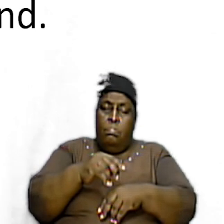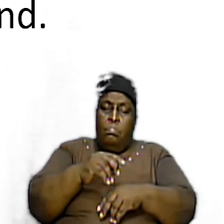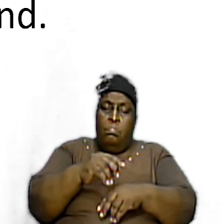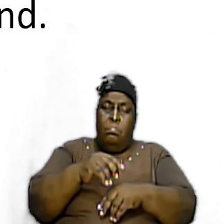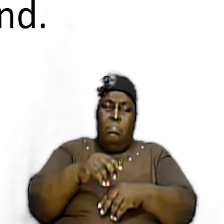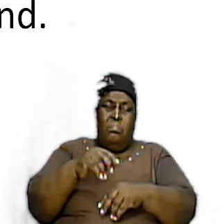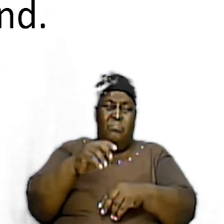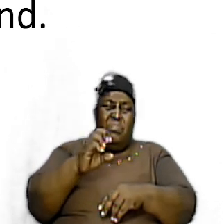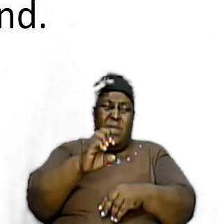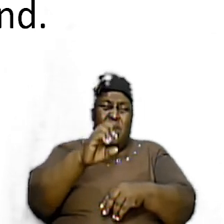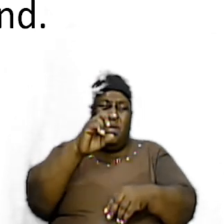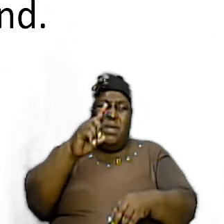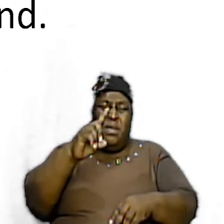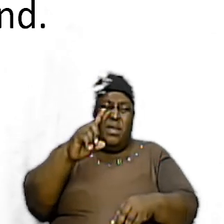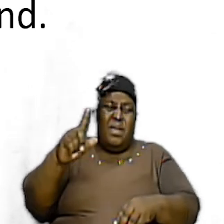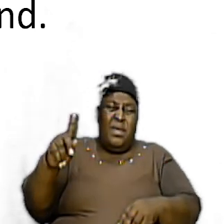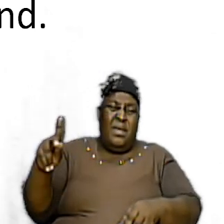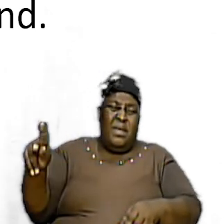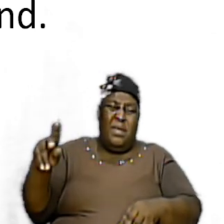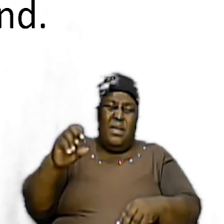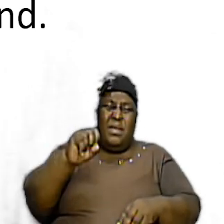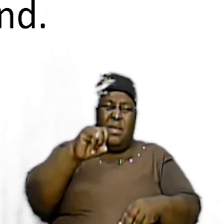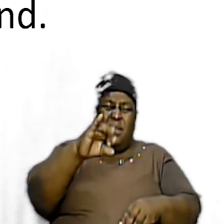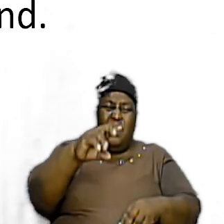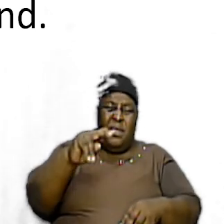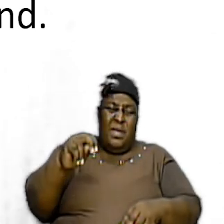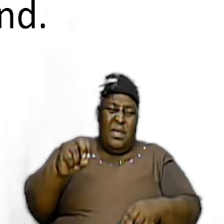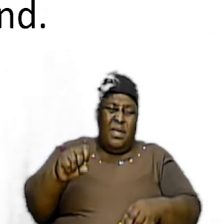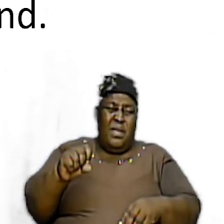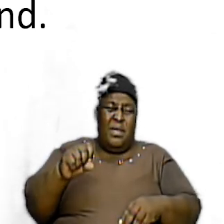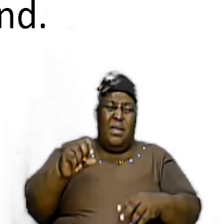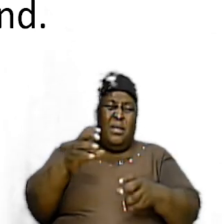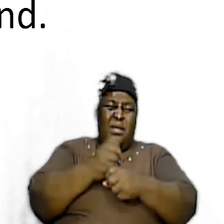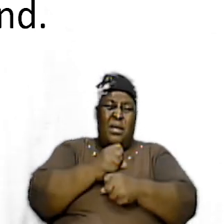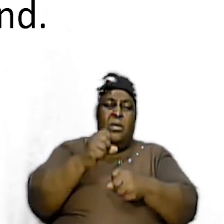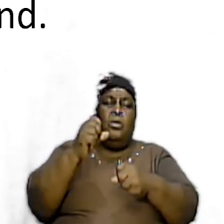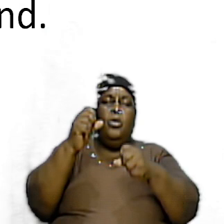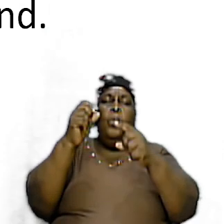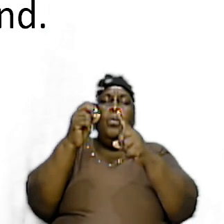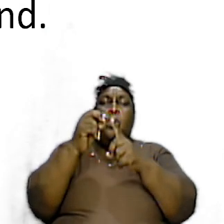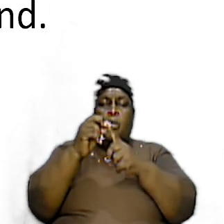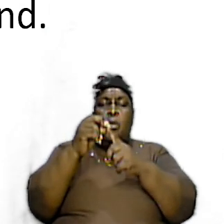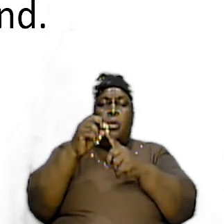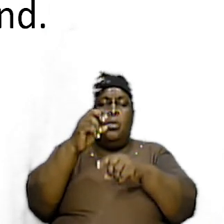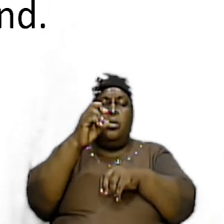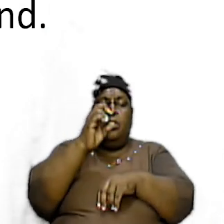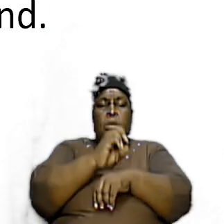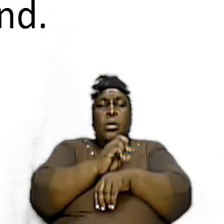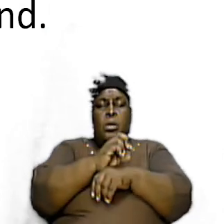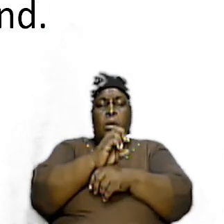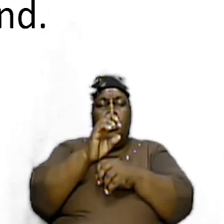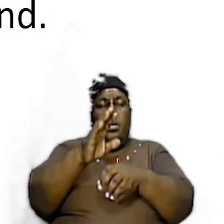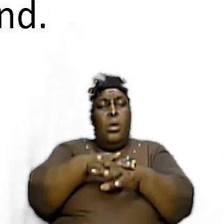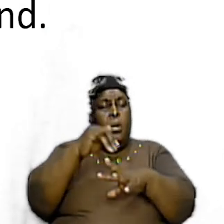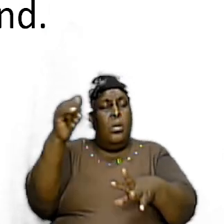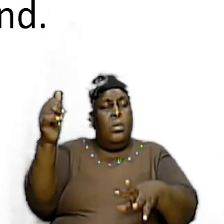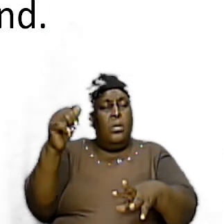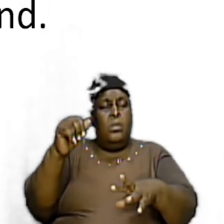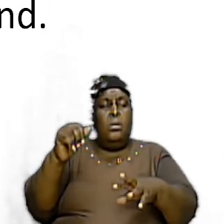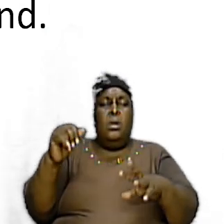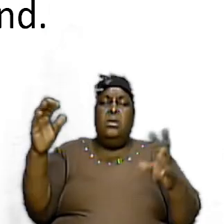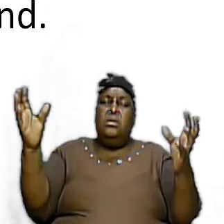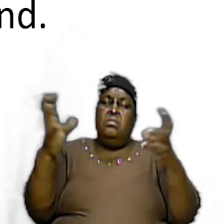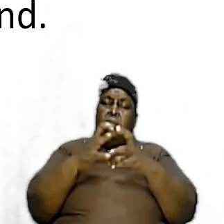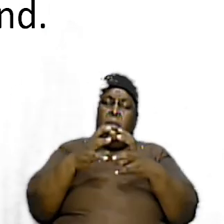which is where we get the word church from literally means a called out assembly a body